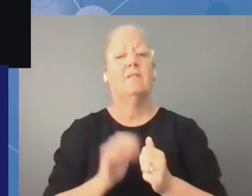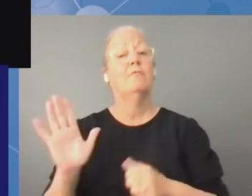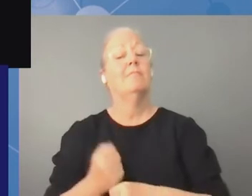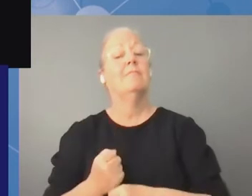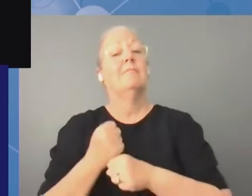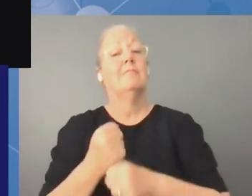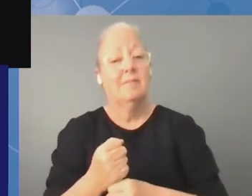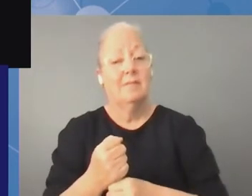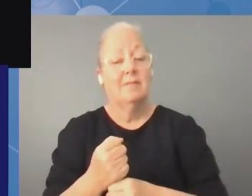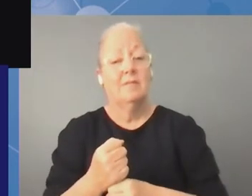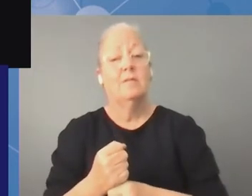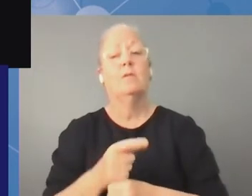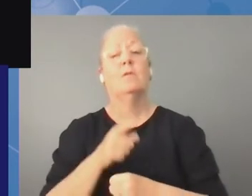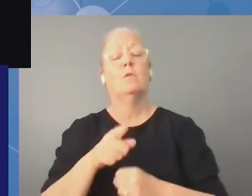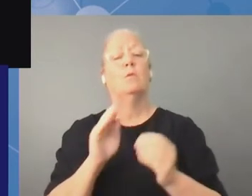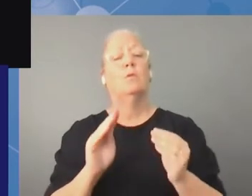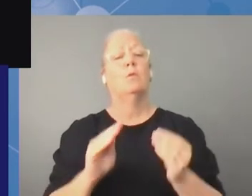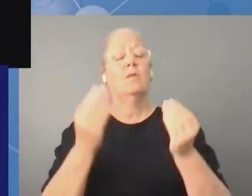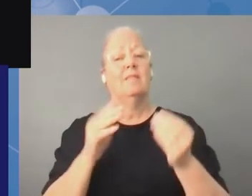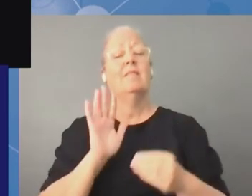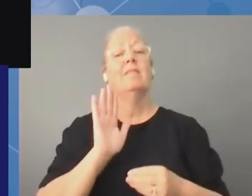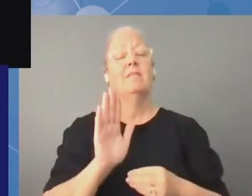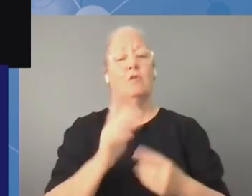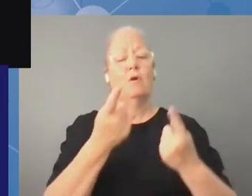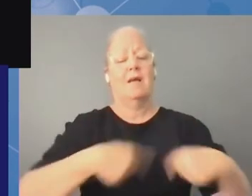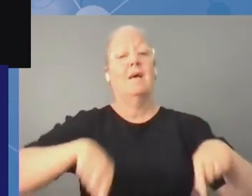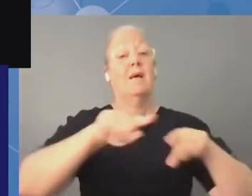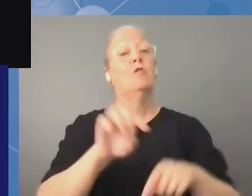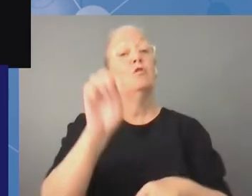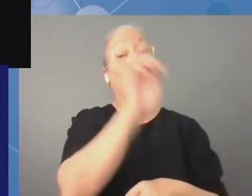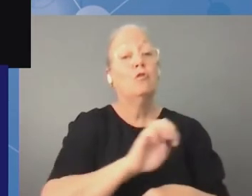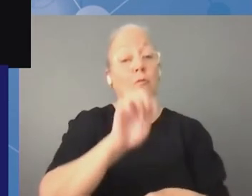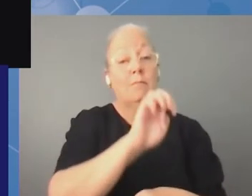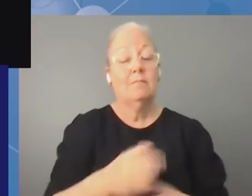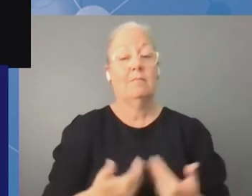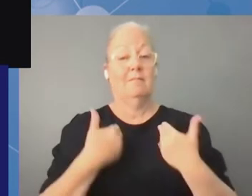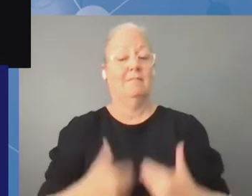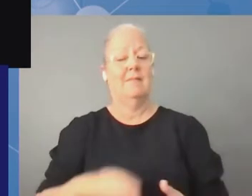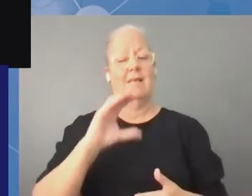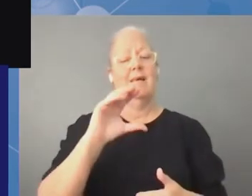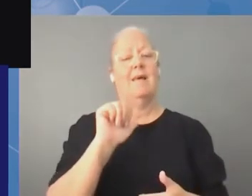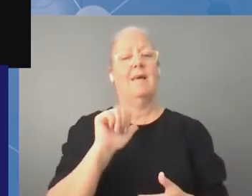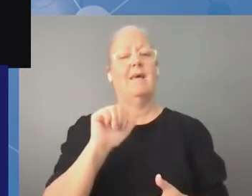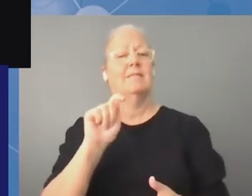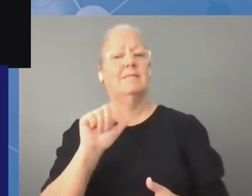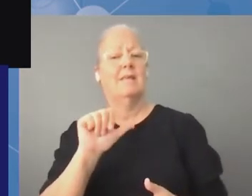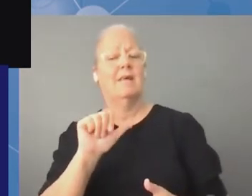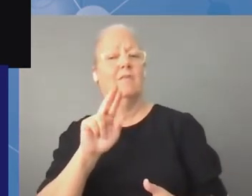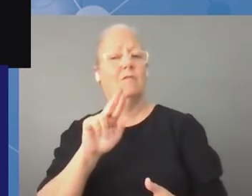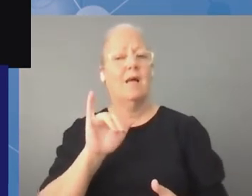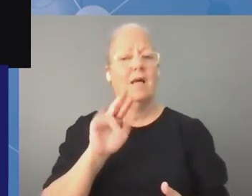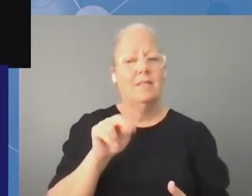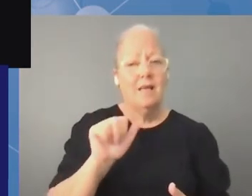department of the council of europe and first of all i would like to say a huge thank you for organizing this